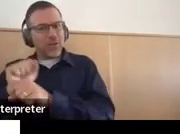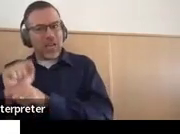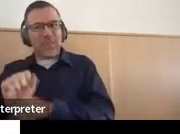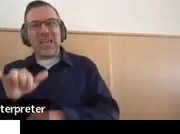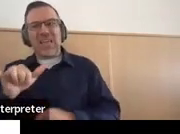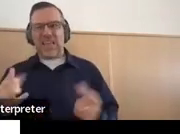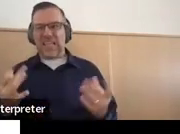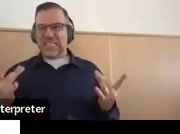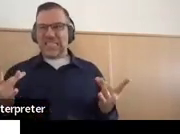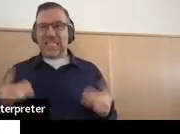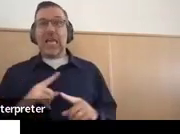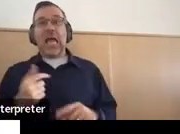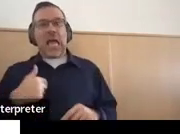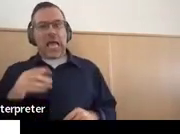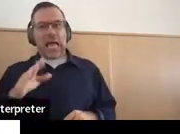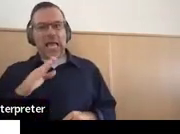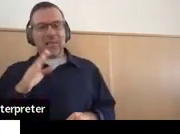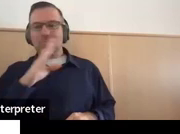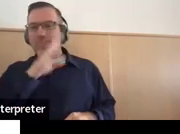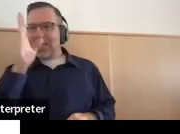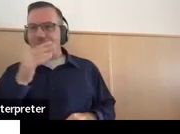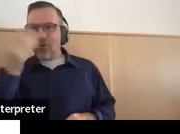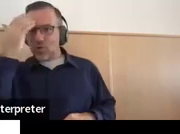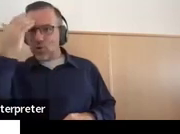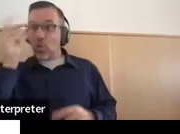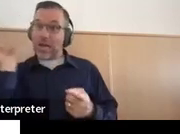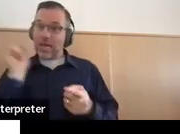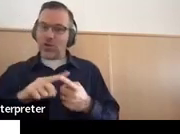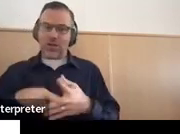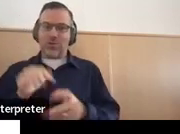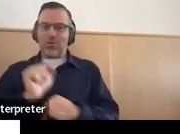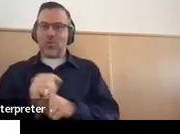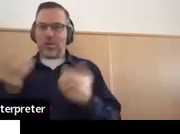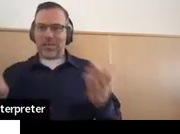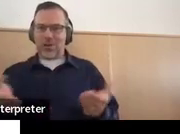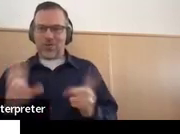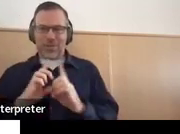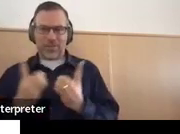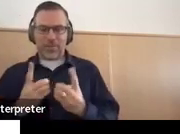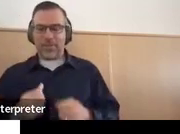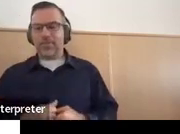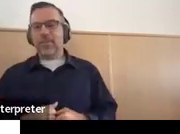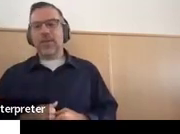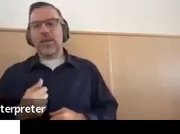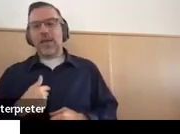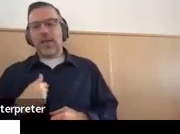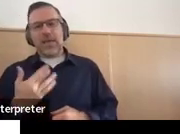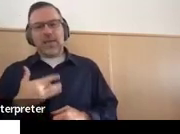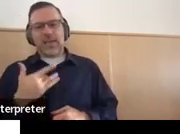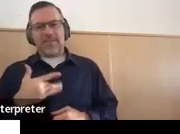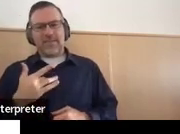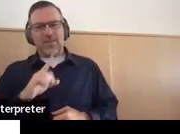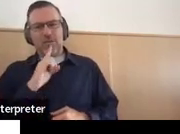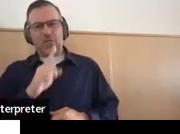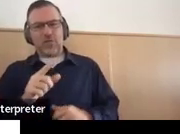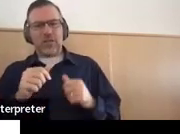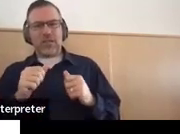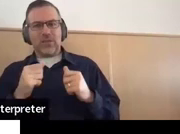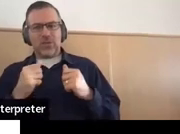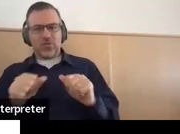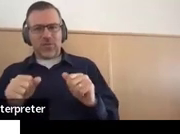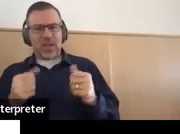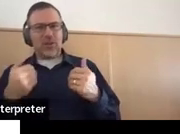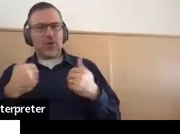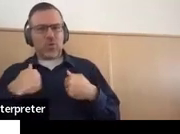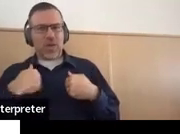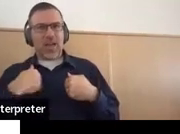ever know about until I started working at the department. And I think that really trying to have those positive